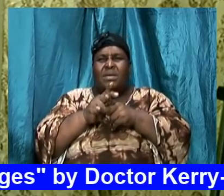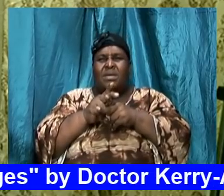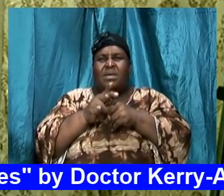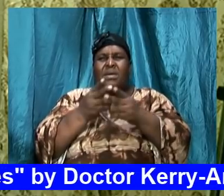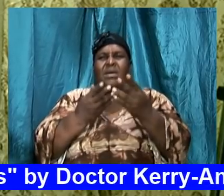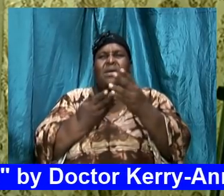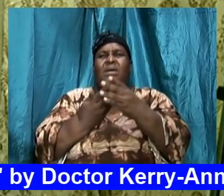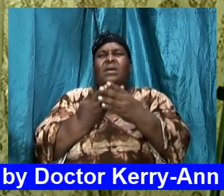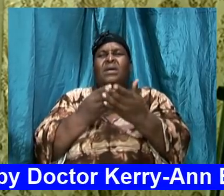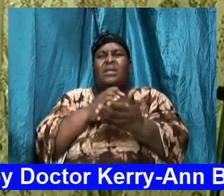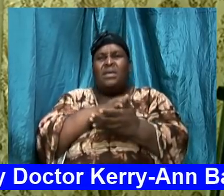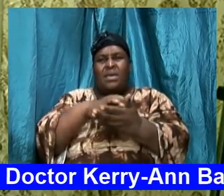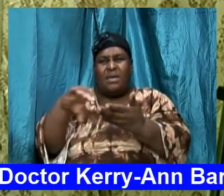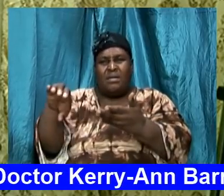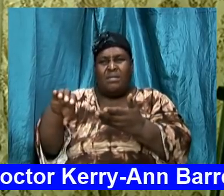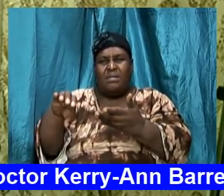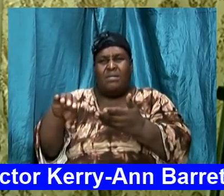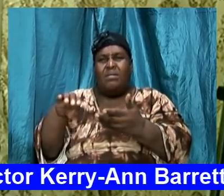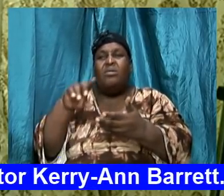that drinking it